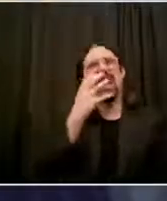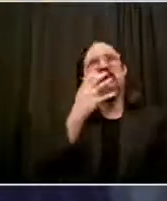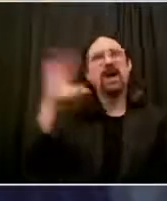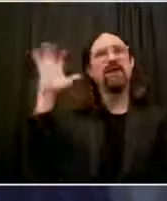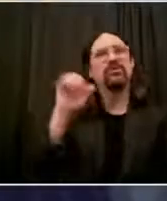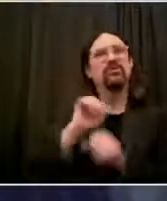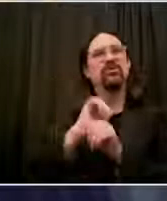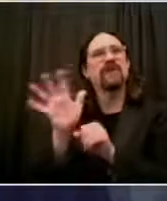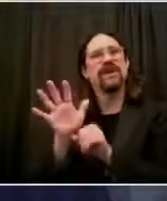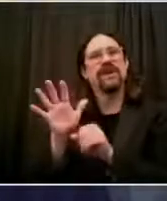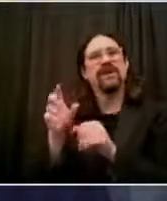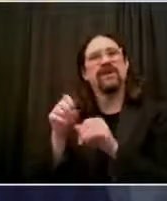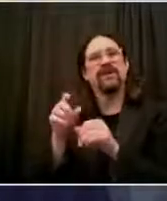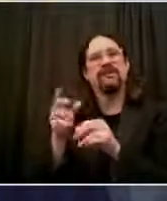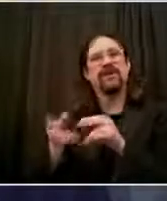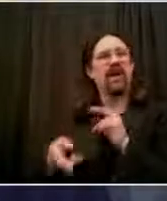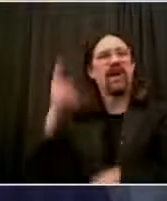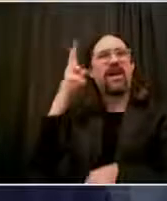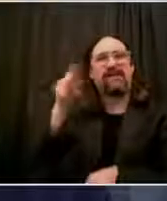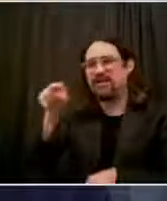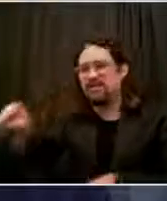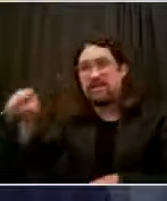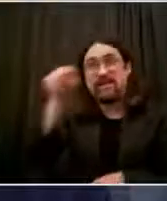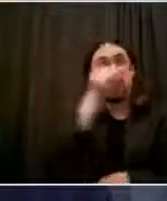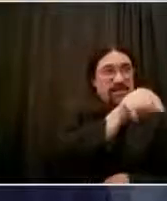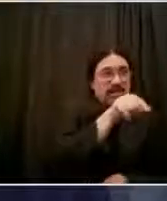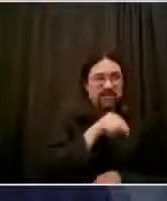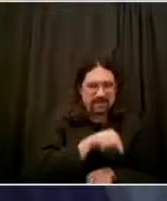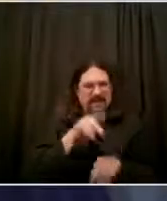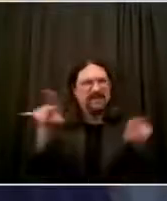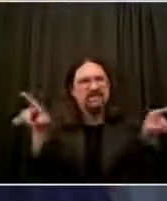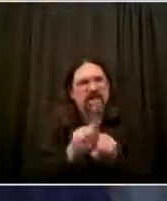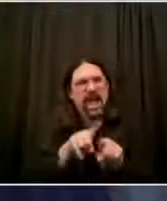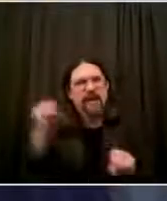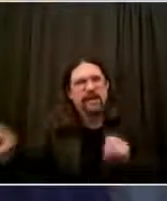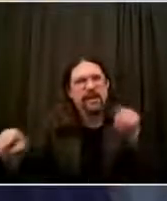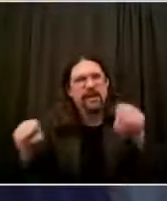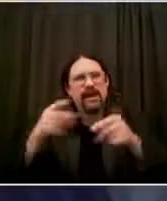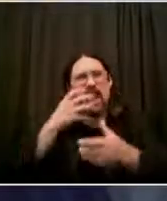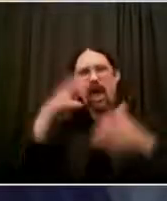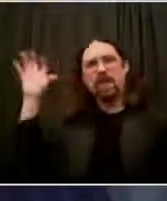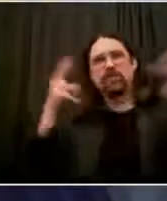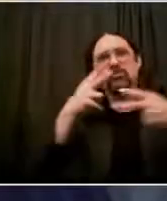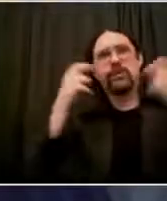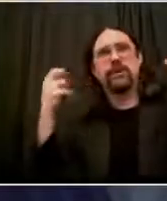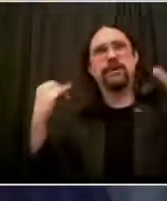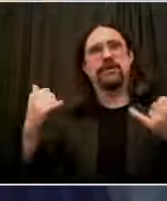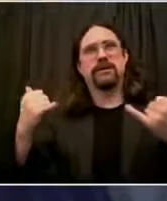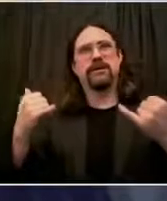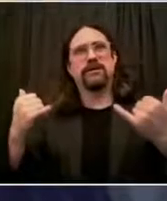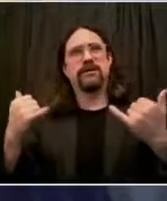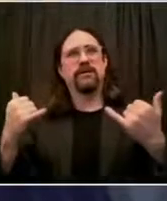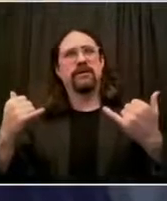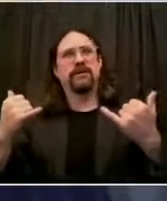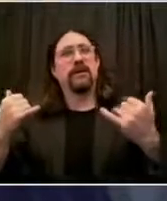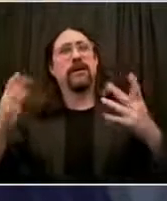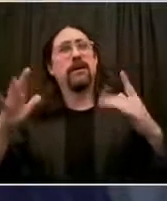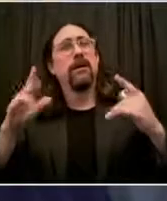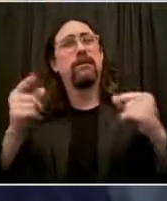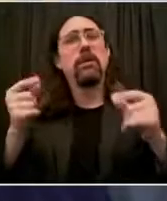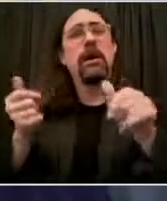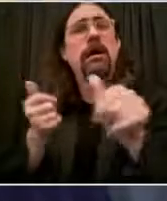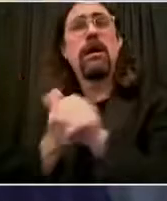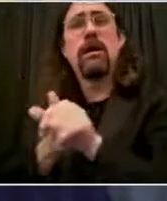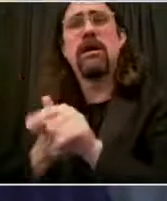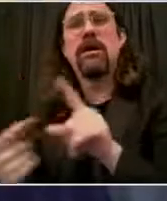take out of the NYPD that make sense so we can fund these other initiatives? And we're going to do it against the backdrop of the biggest fiscal crisis